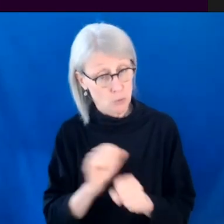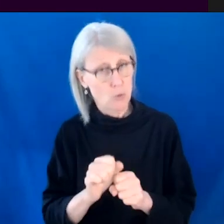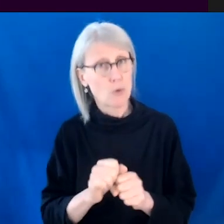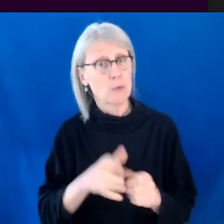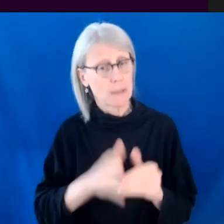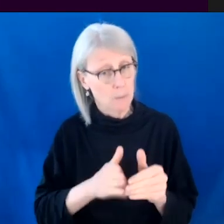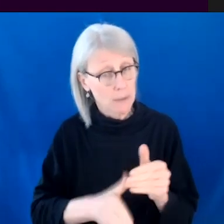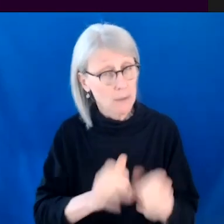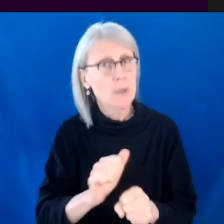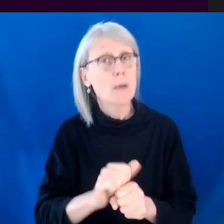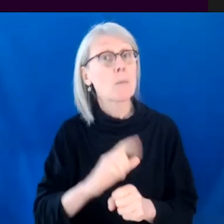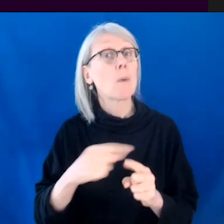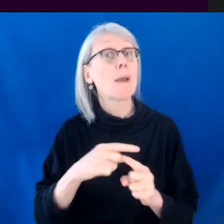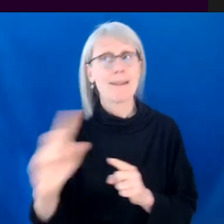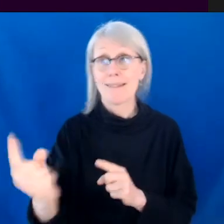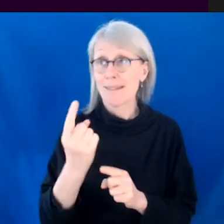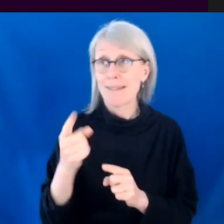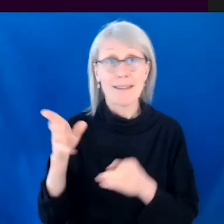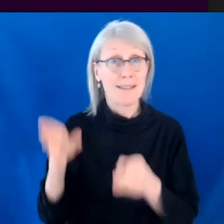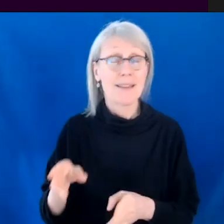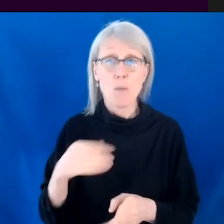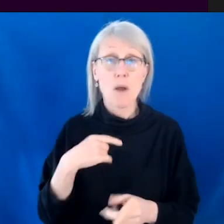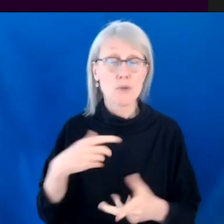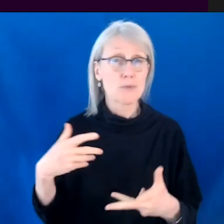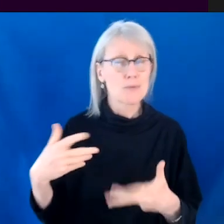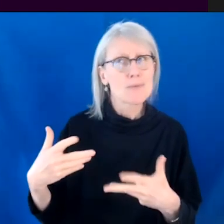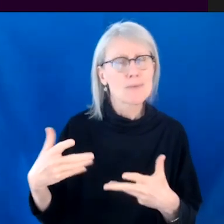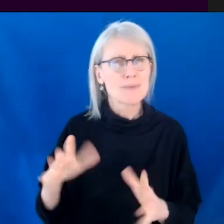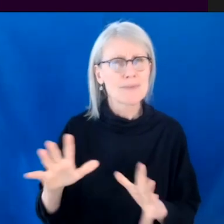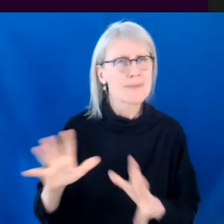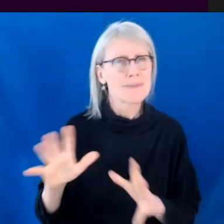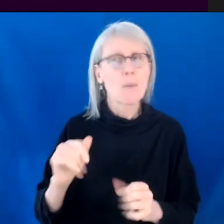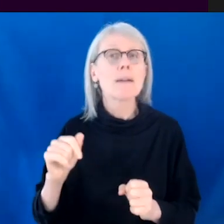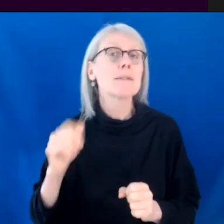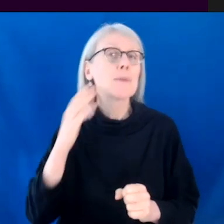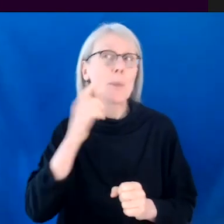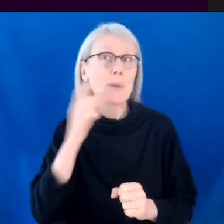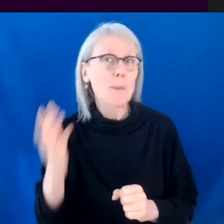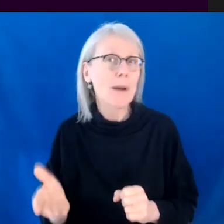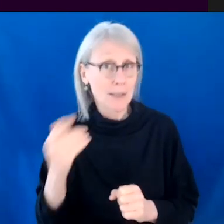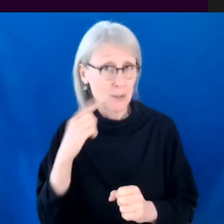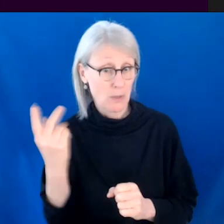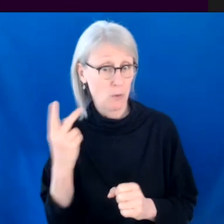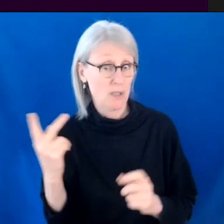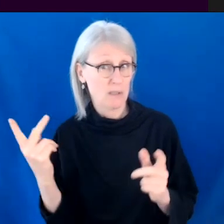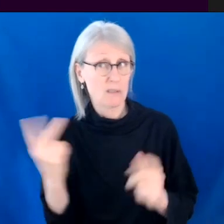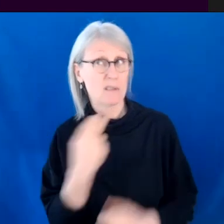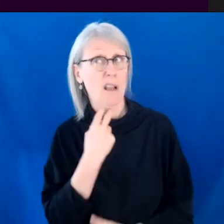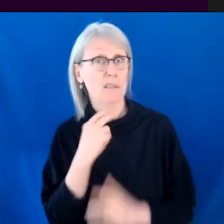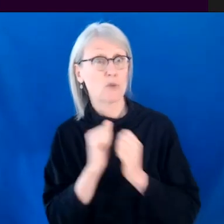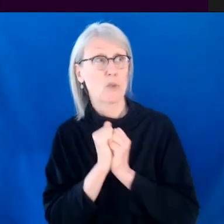like, when I'm in an interview, I want someone to be themselves. Like, I just feel like I want to get to know you because we're going to be trapped in this room together.